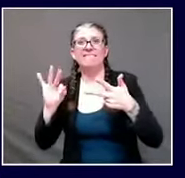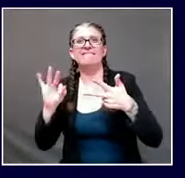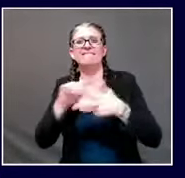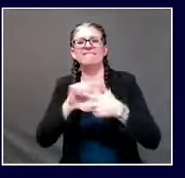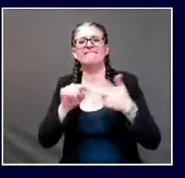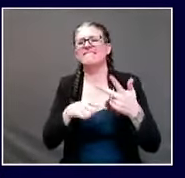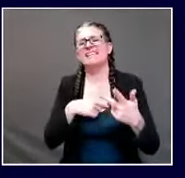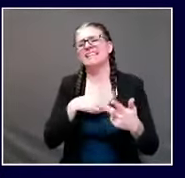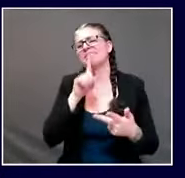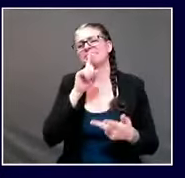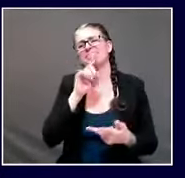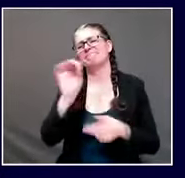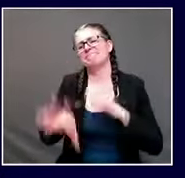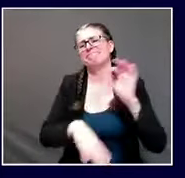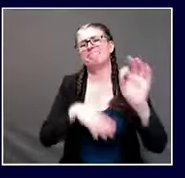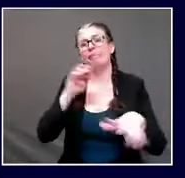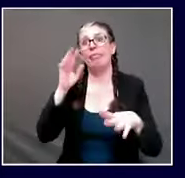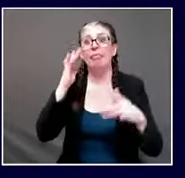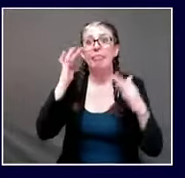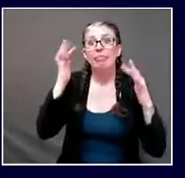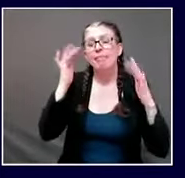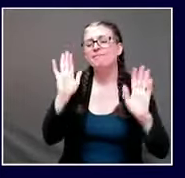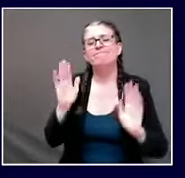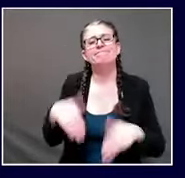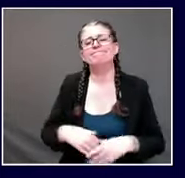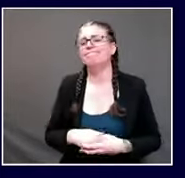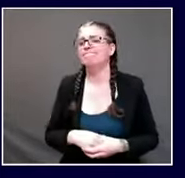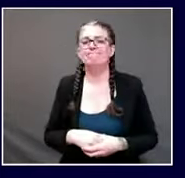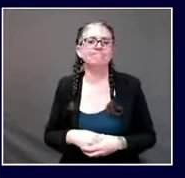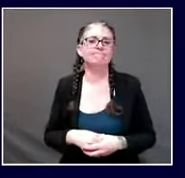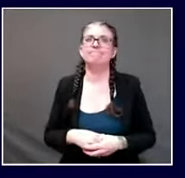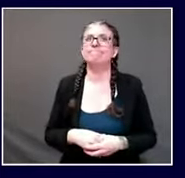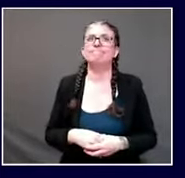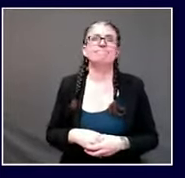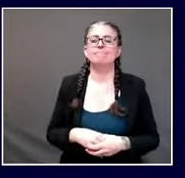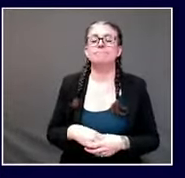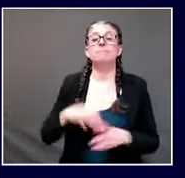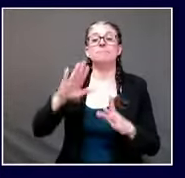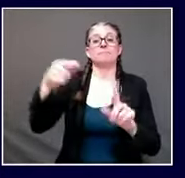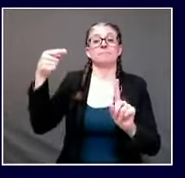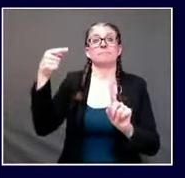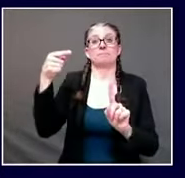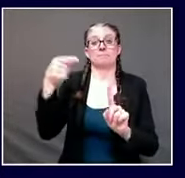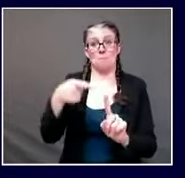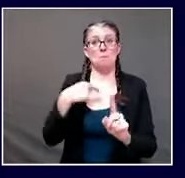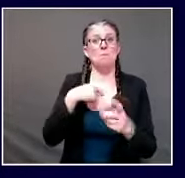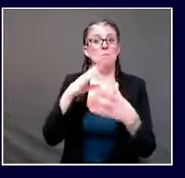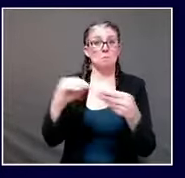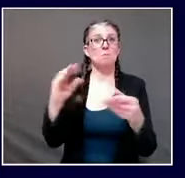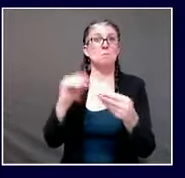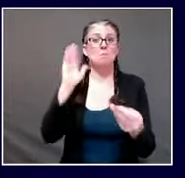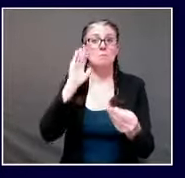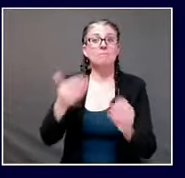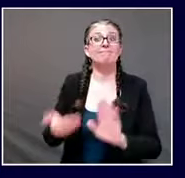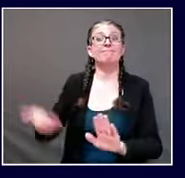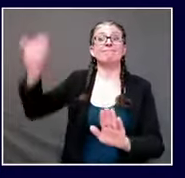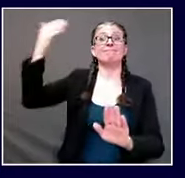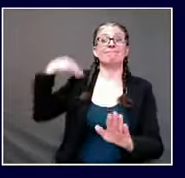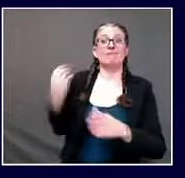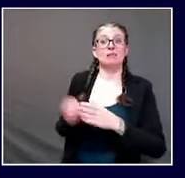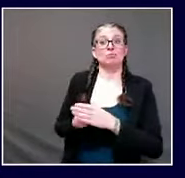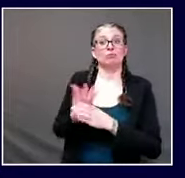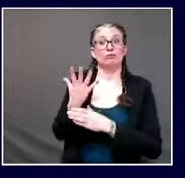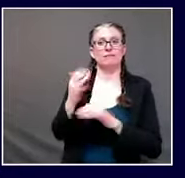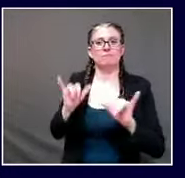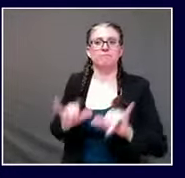spring the stay-at-home orders nationwide were effective the pandemic was a new thing